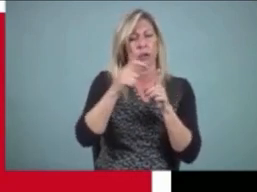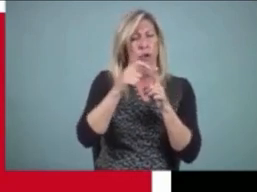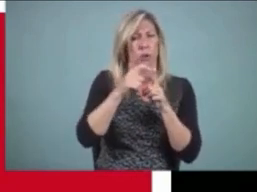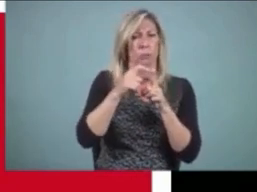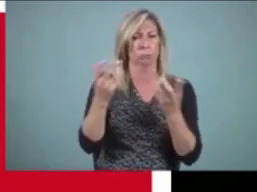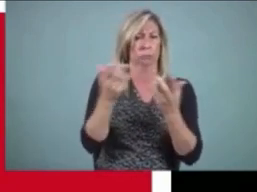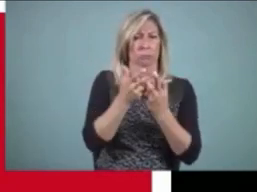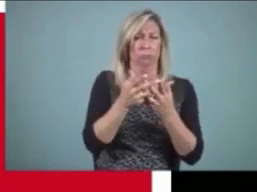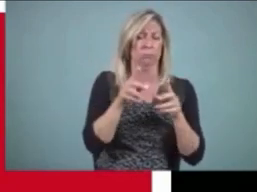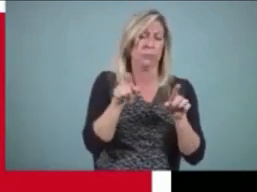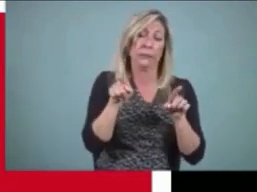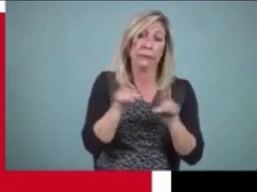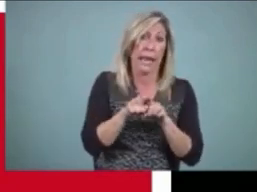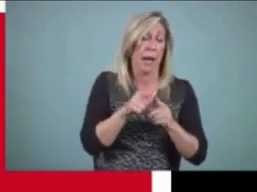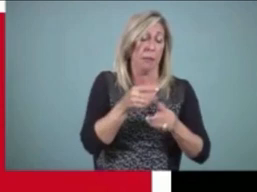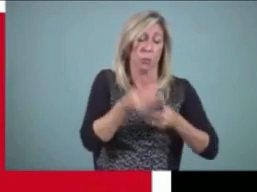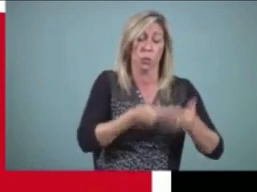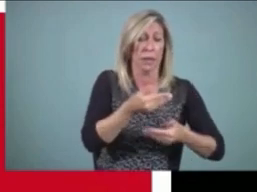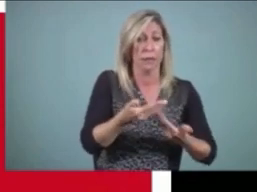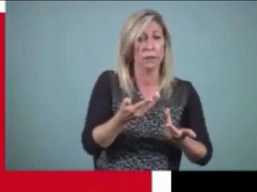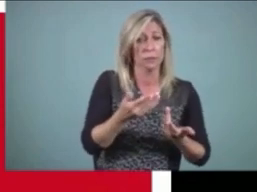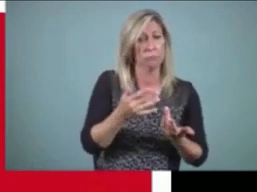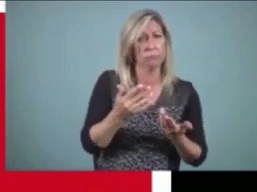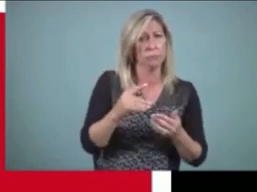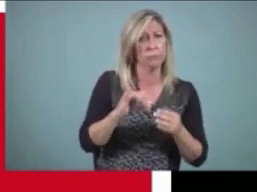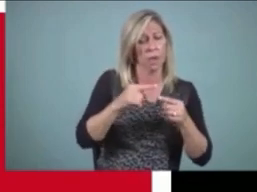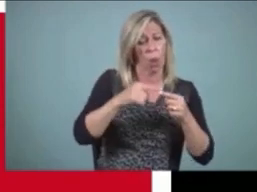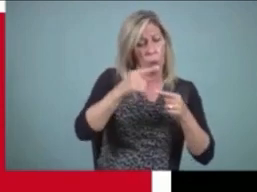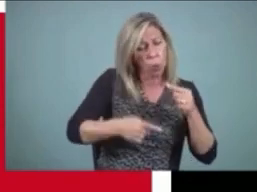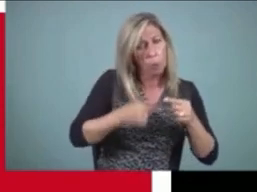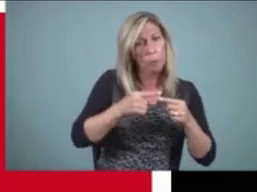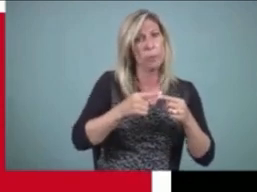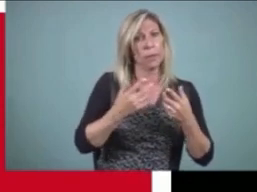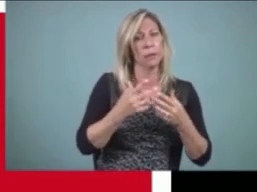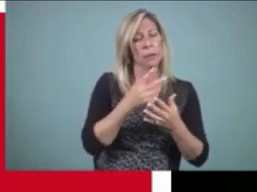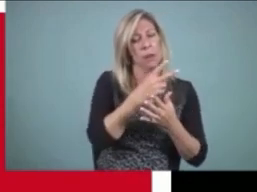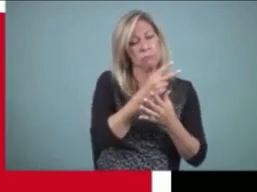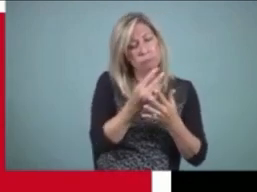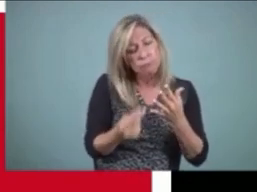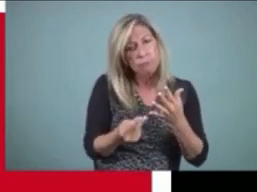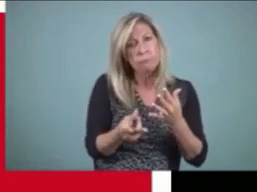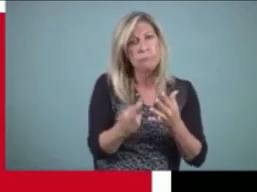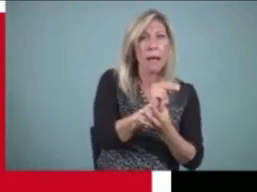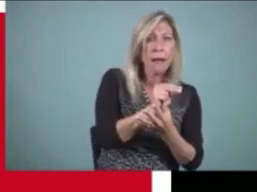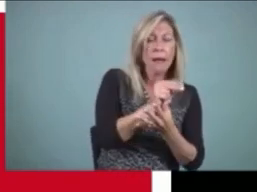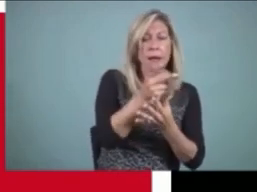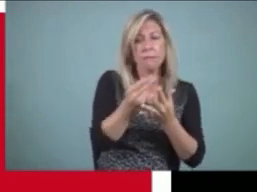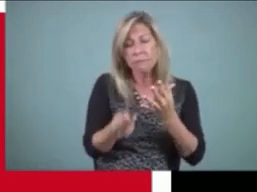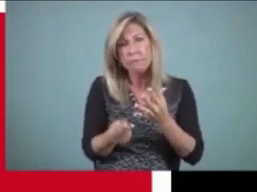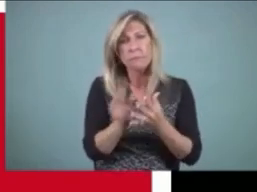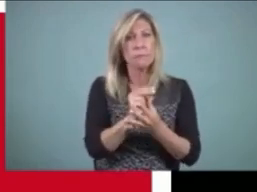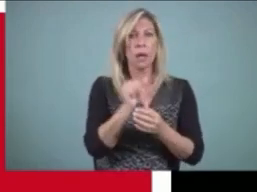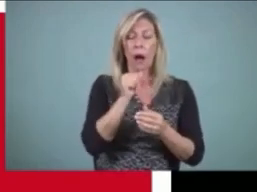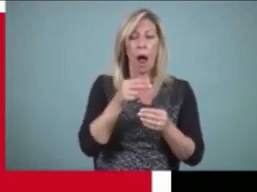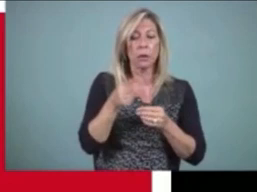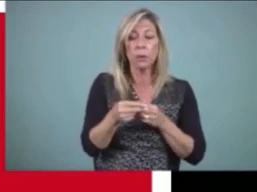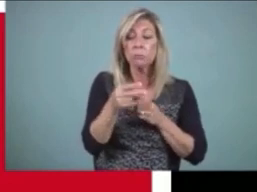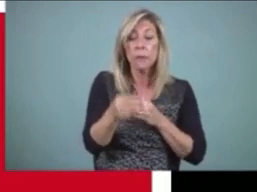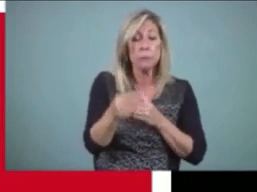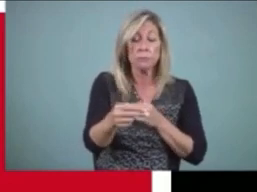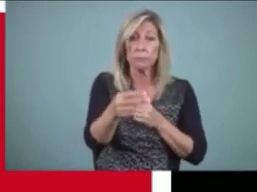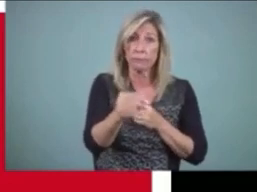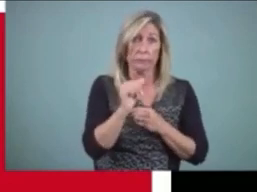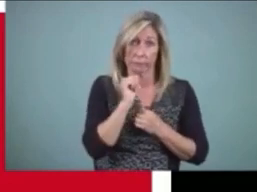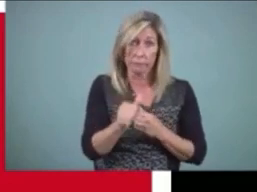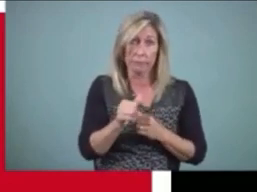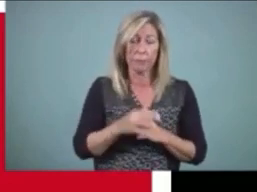writing as this loop, this recursive process as opposed to a linear structure. So what I want to do is make an argument for